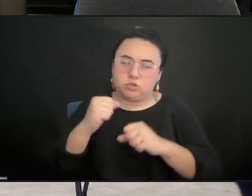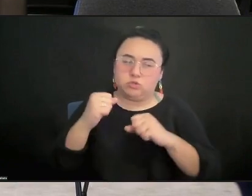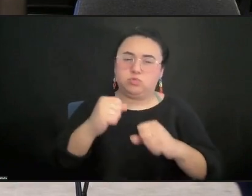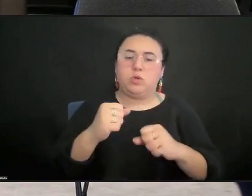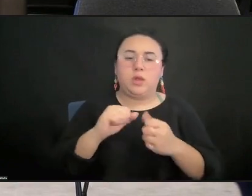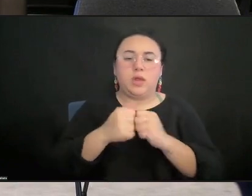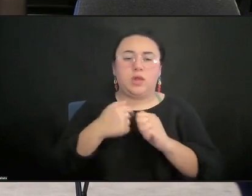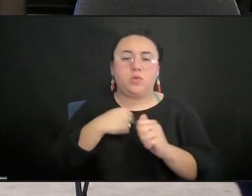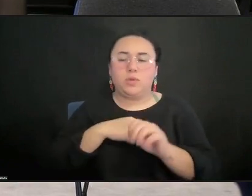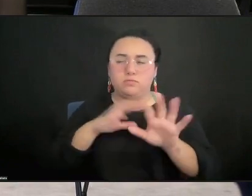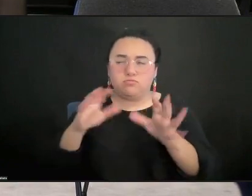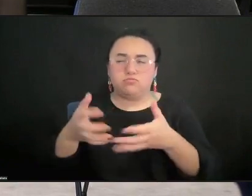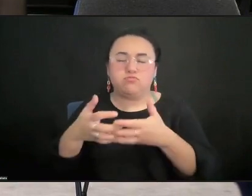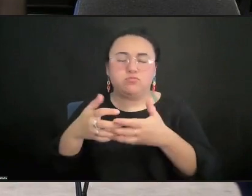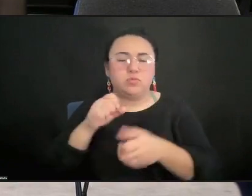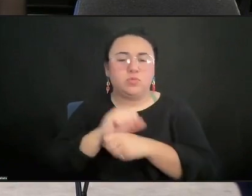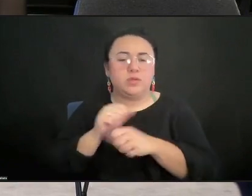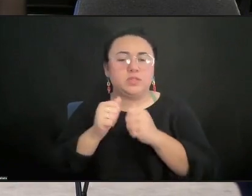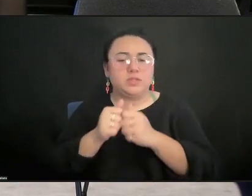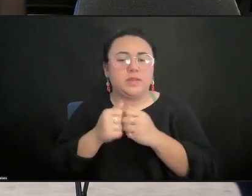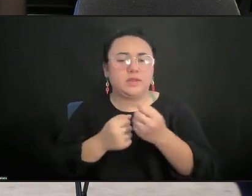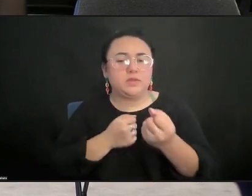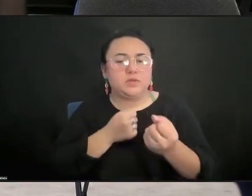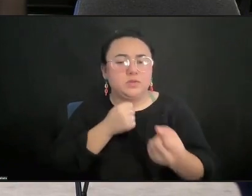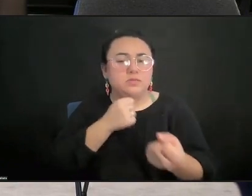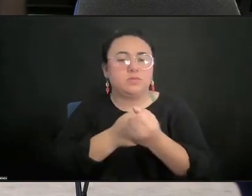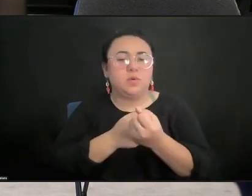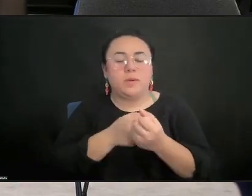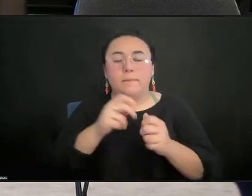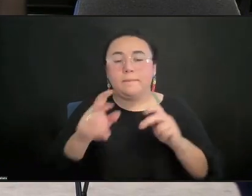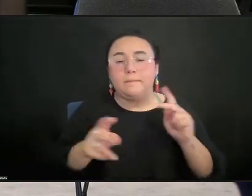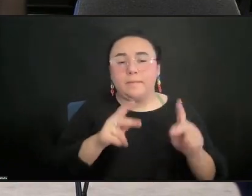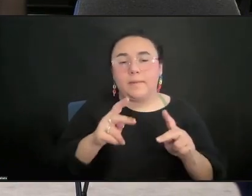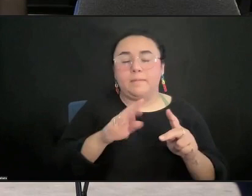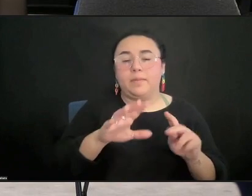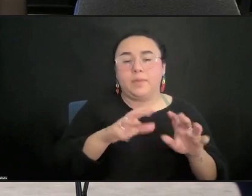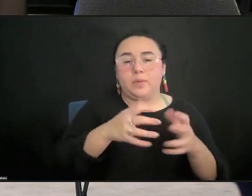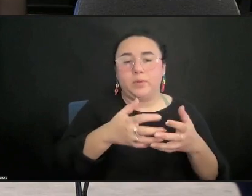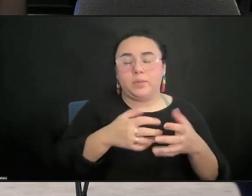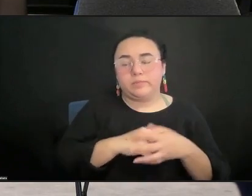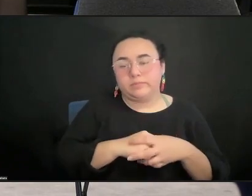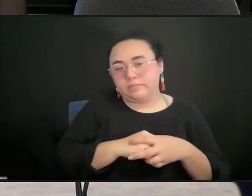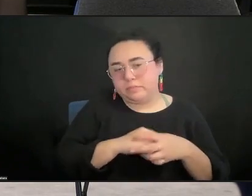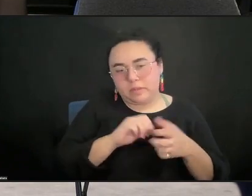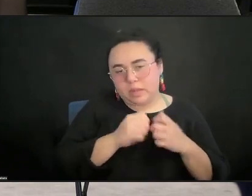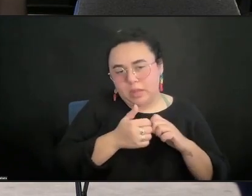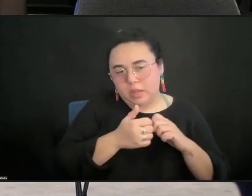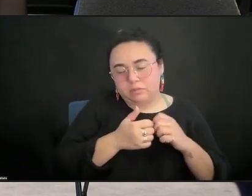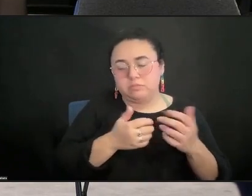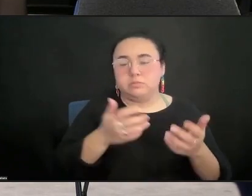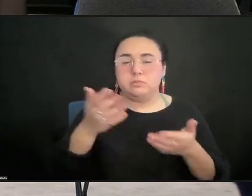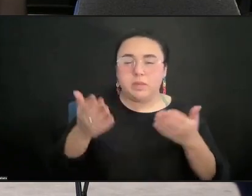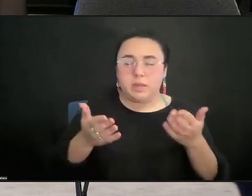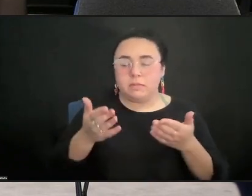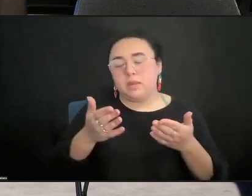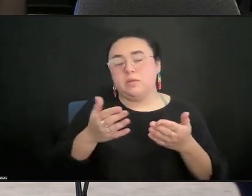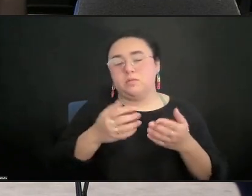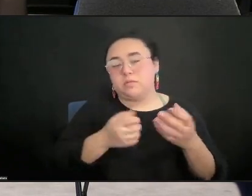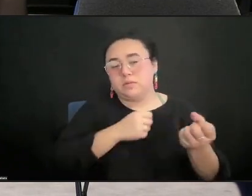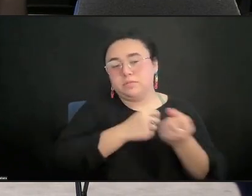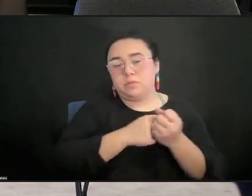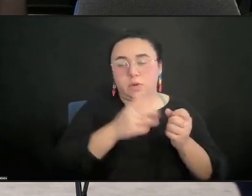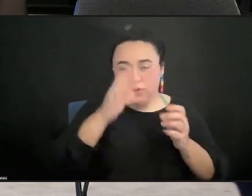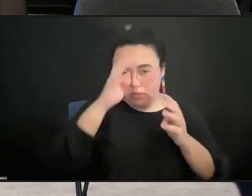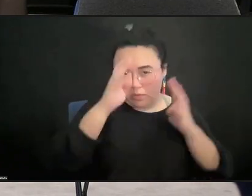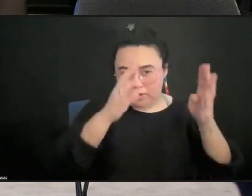to really support some of the initiatives and people, whether it's, you know, creative producers, whether it's artists,